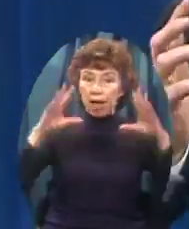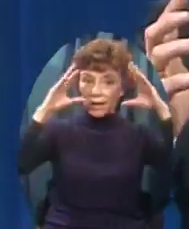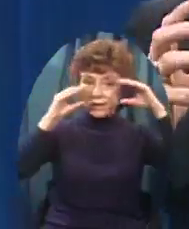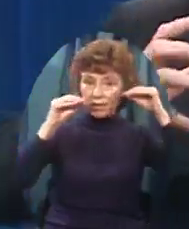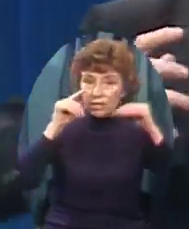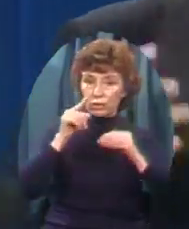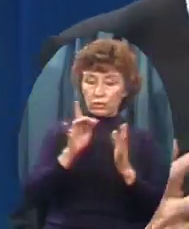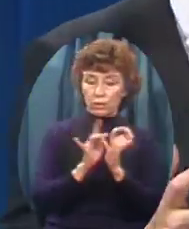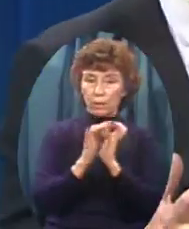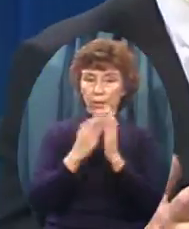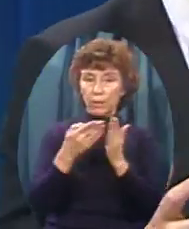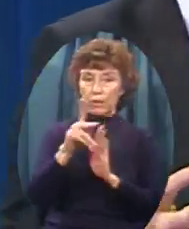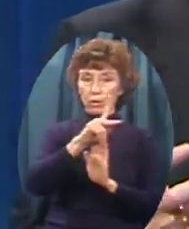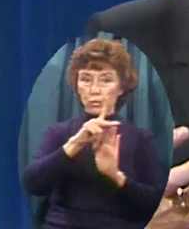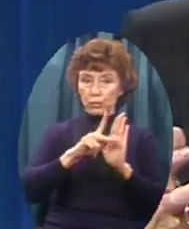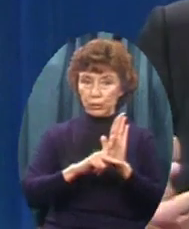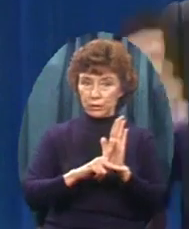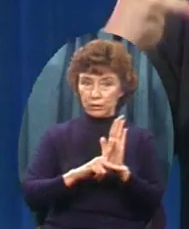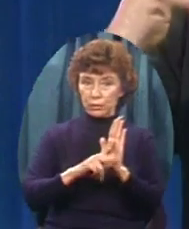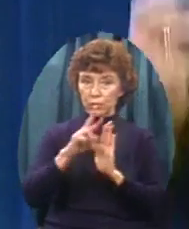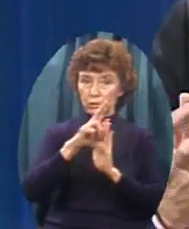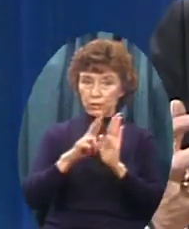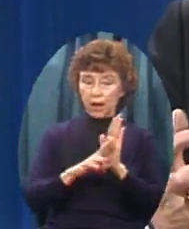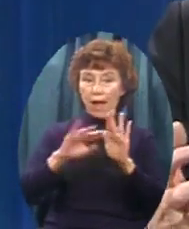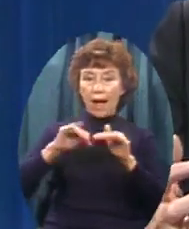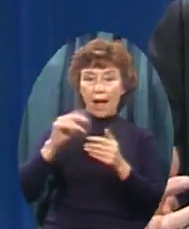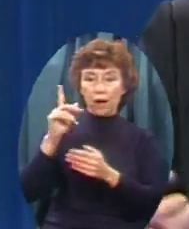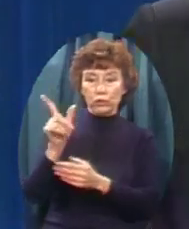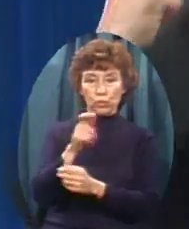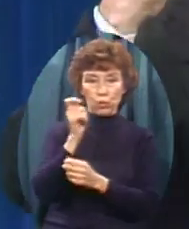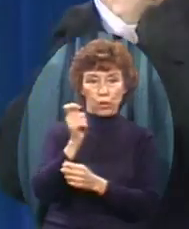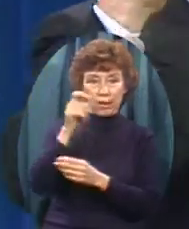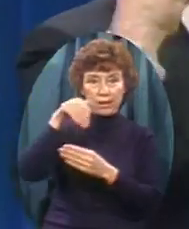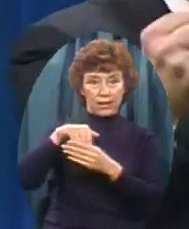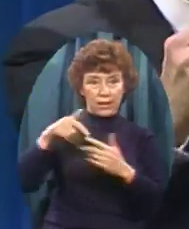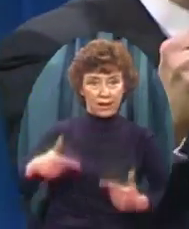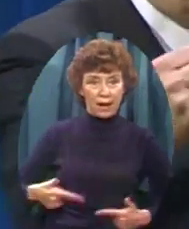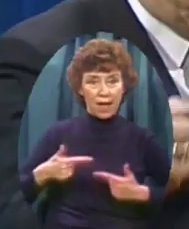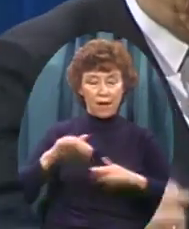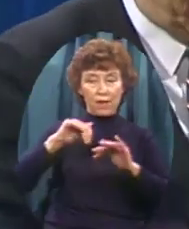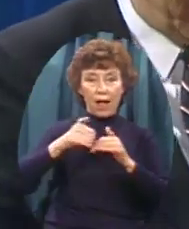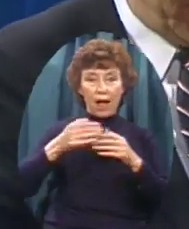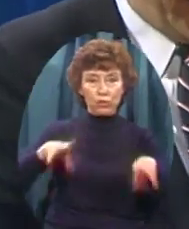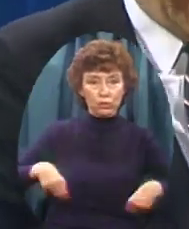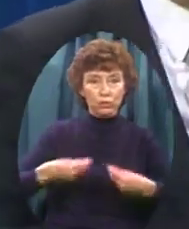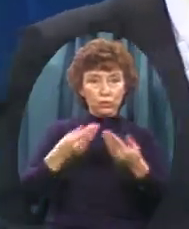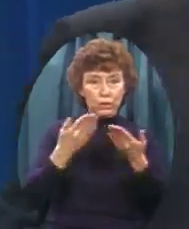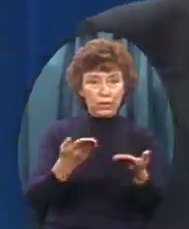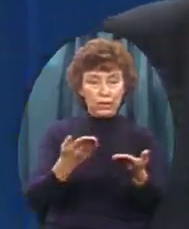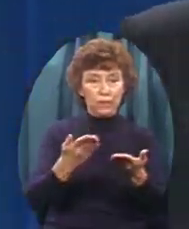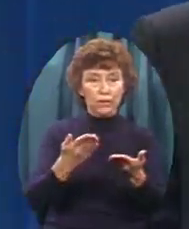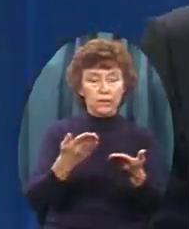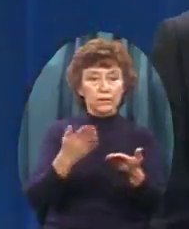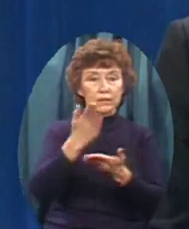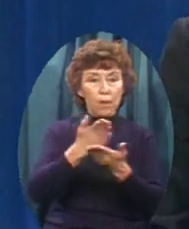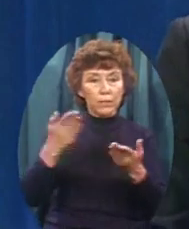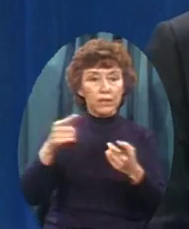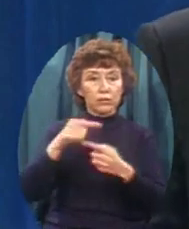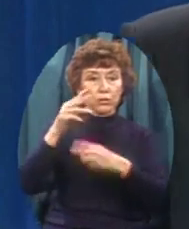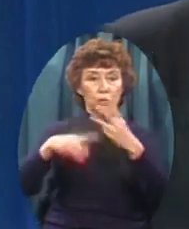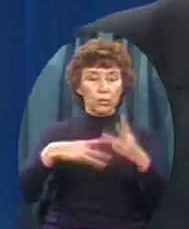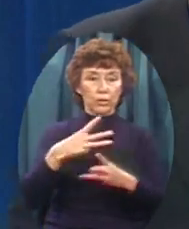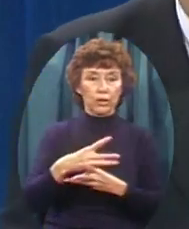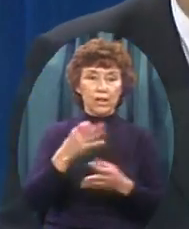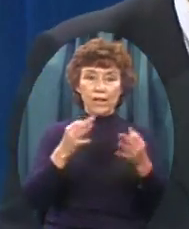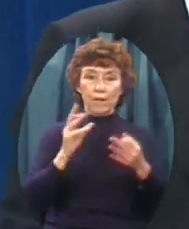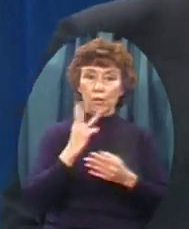The biblical principles On how to win In life And how to Contribute to the world And furthermore Then if we can